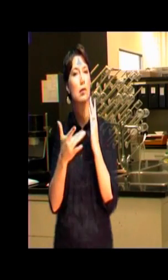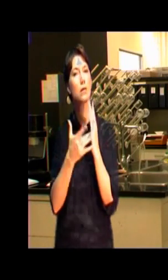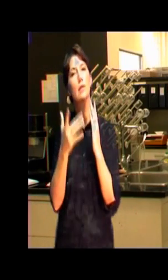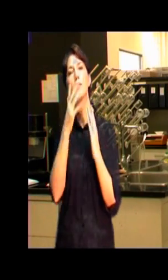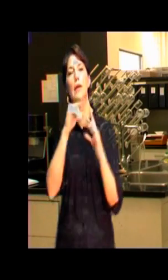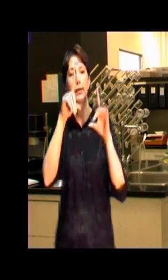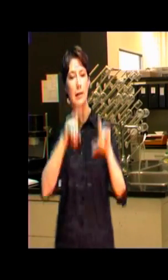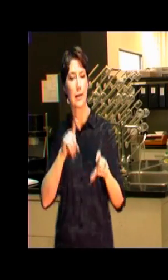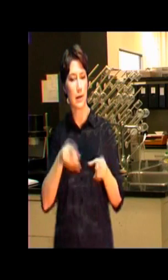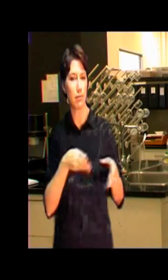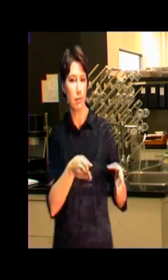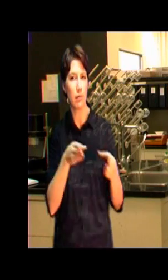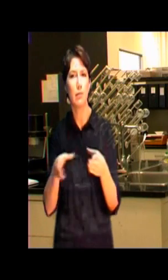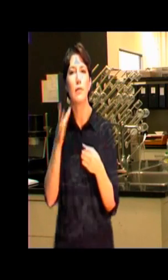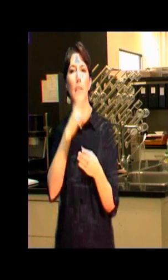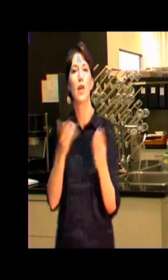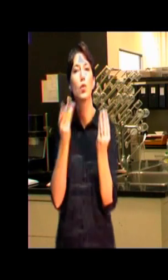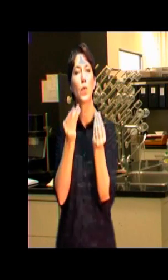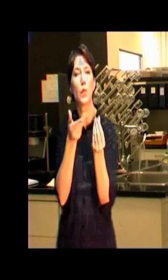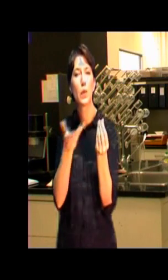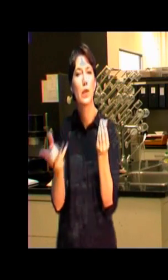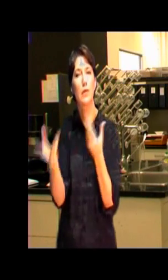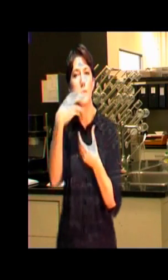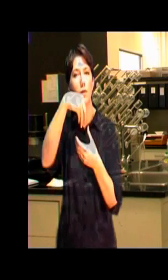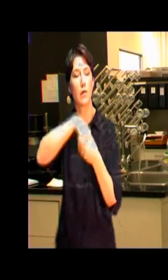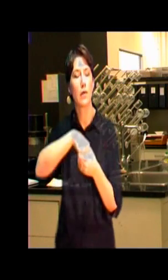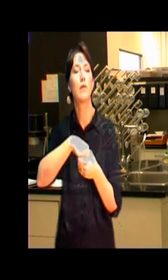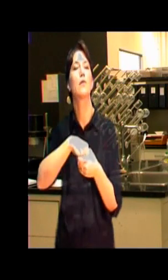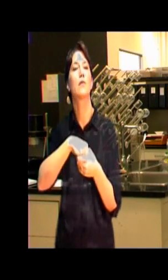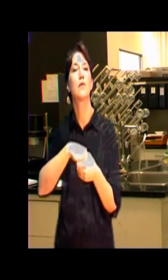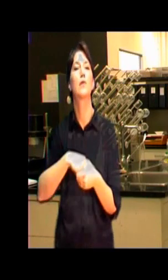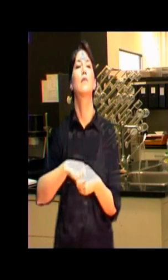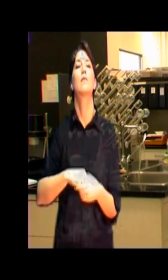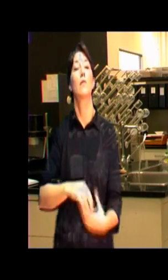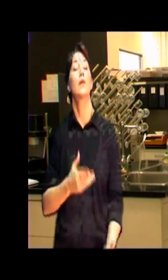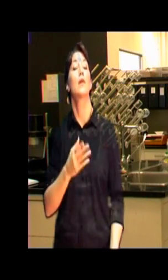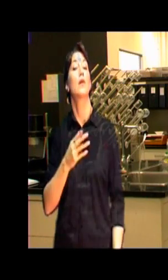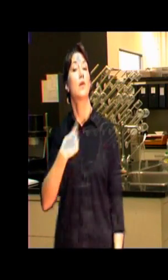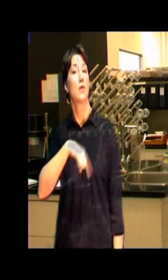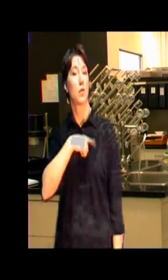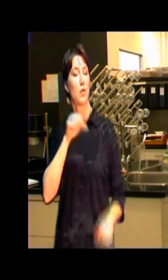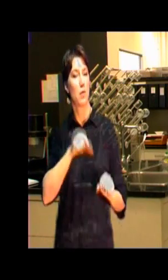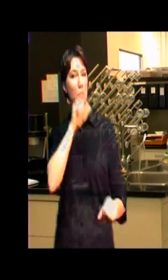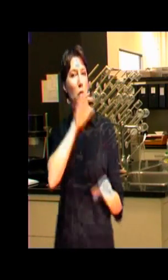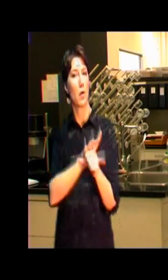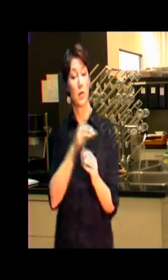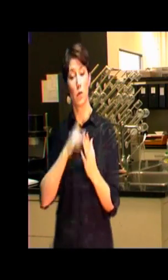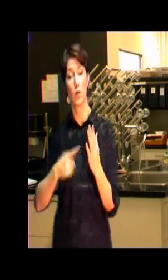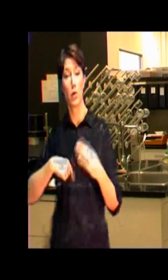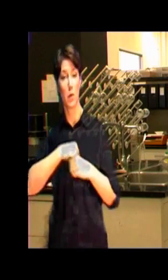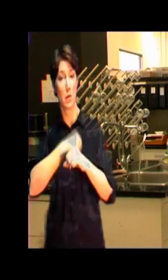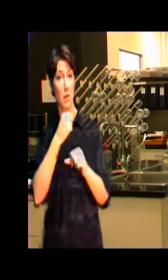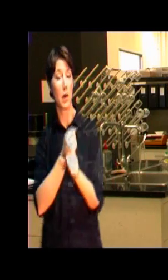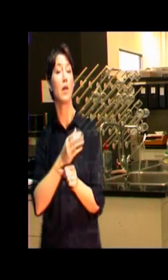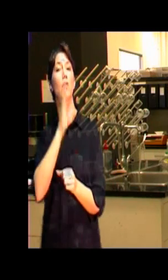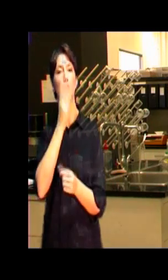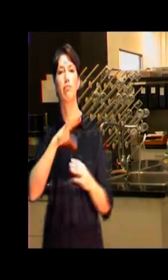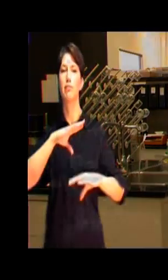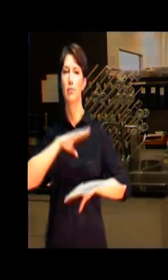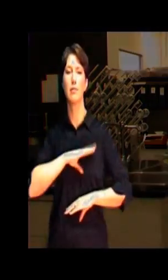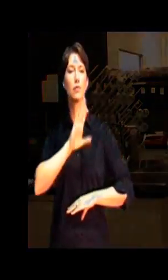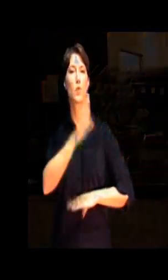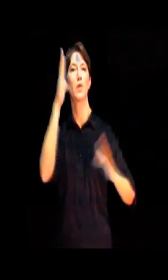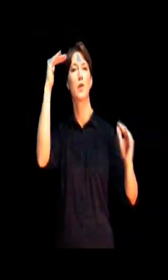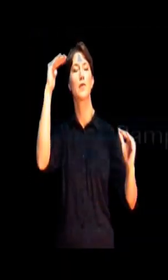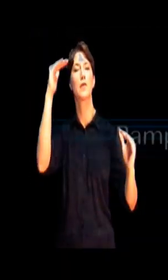available in ingredients, formulation techniques, test methodologies and are thereby guaranteed to deliver on performance as